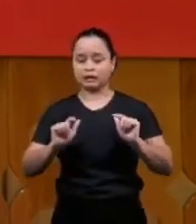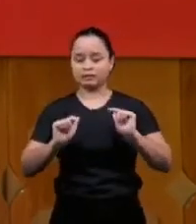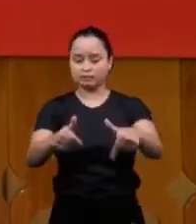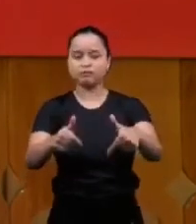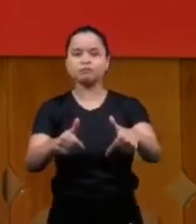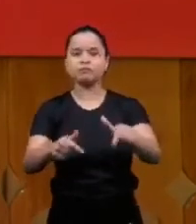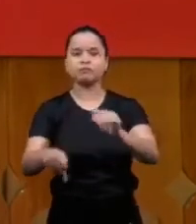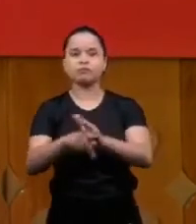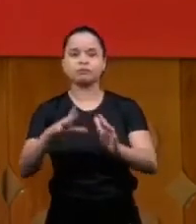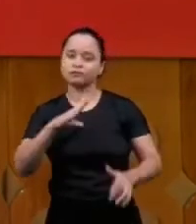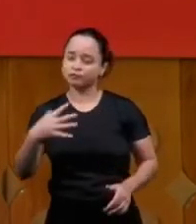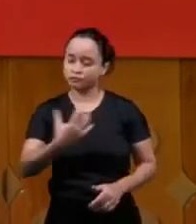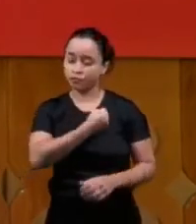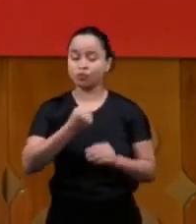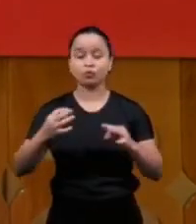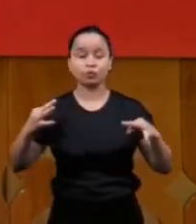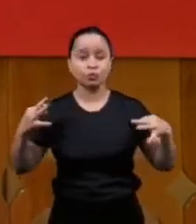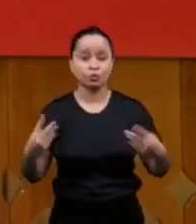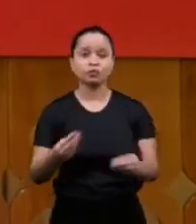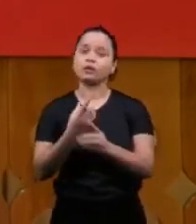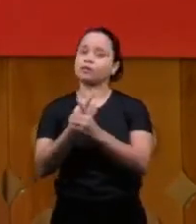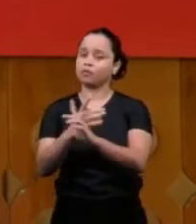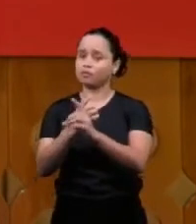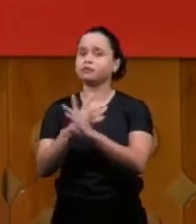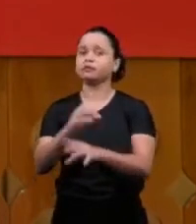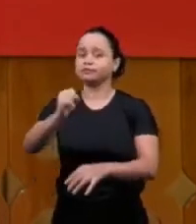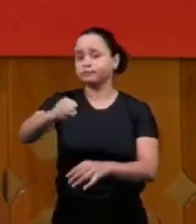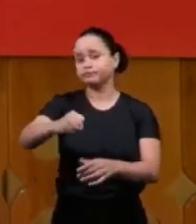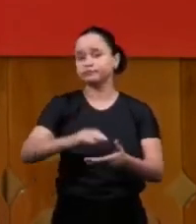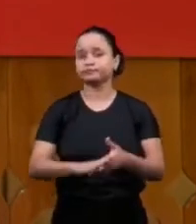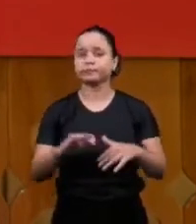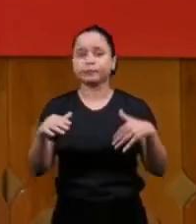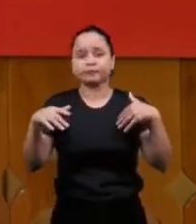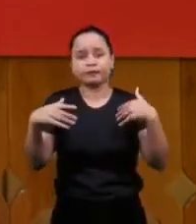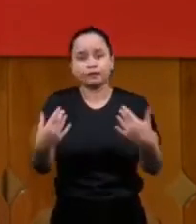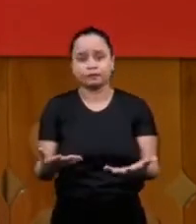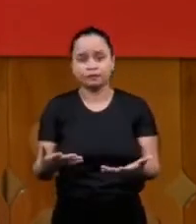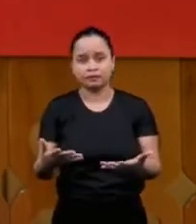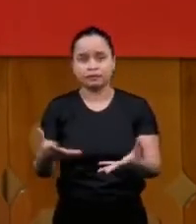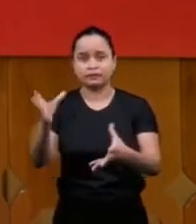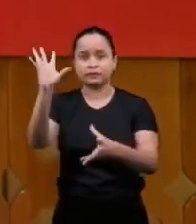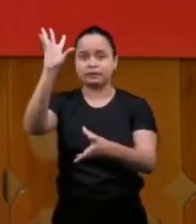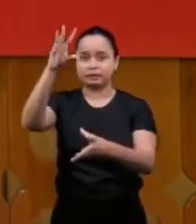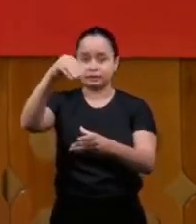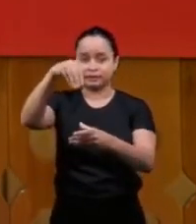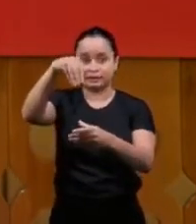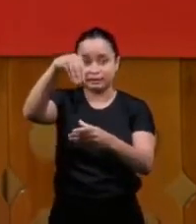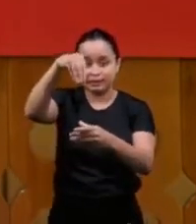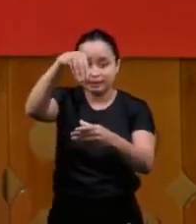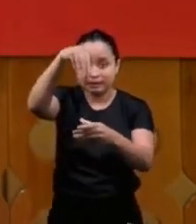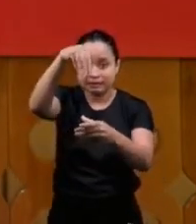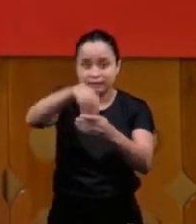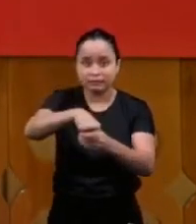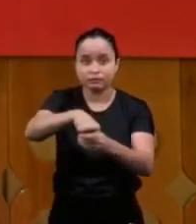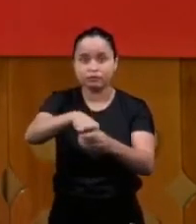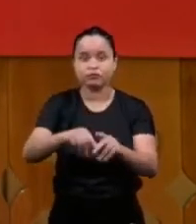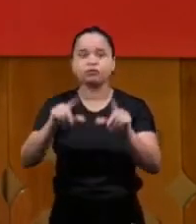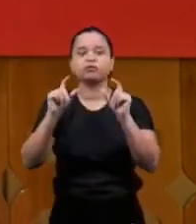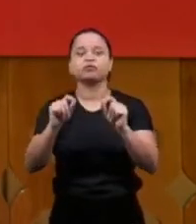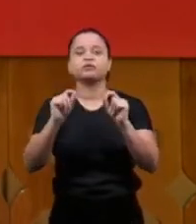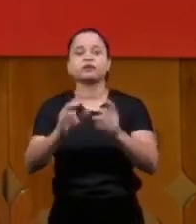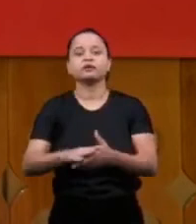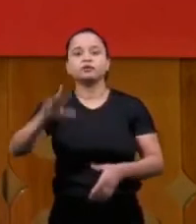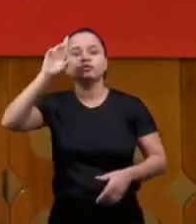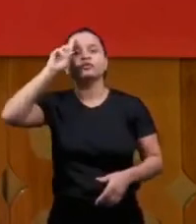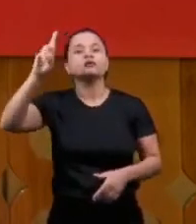process of salvation all this is doctrine this is within that which the Lord called you